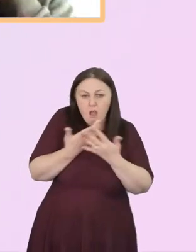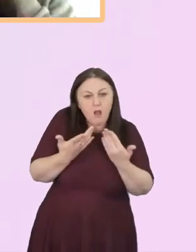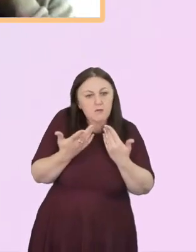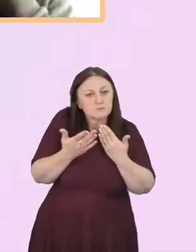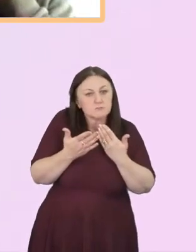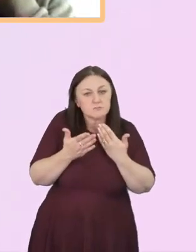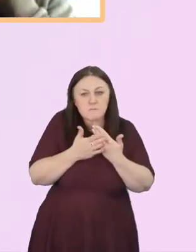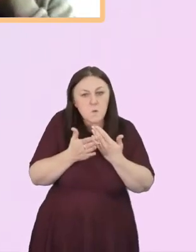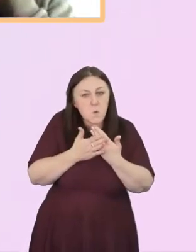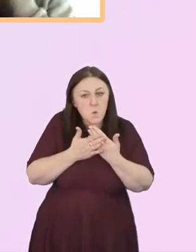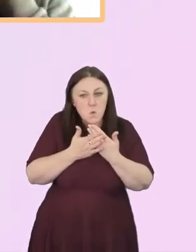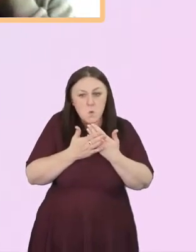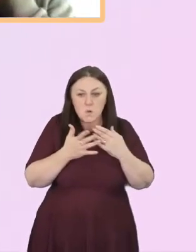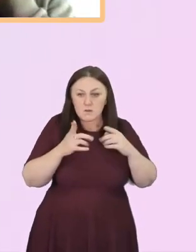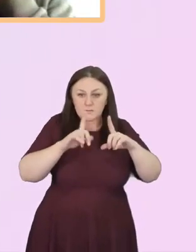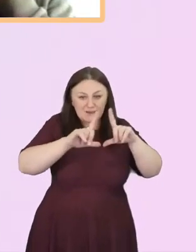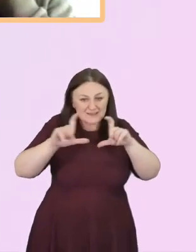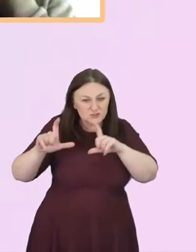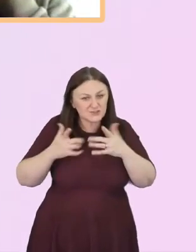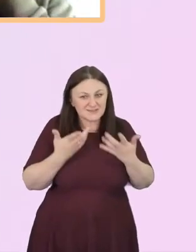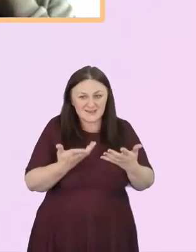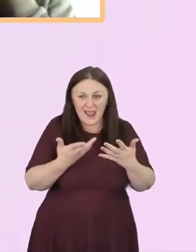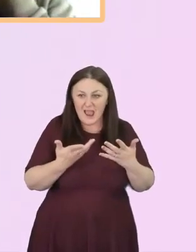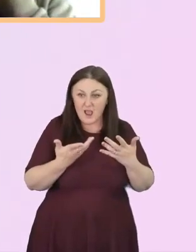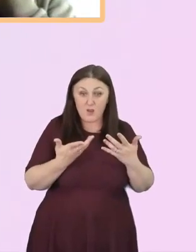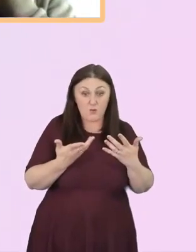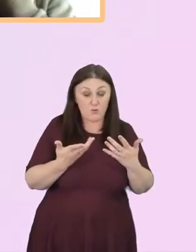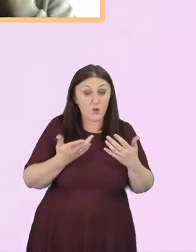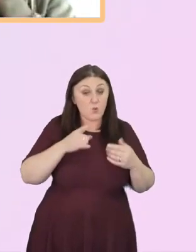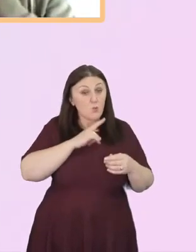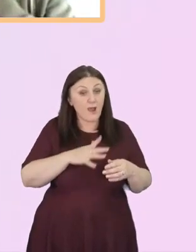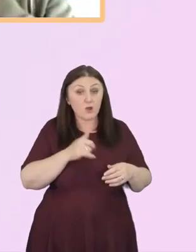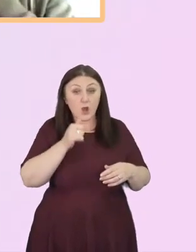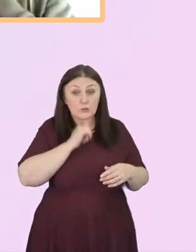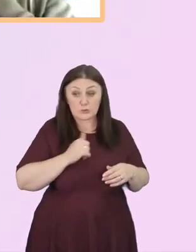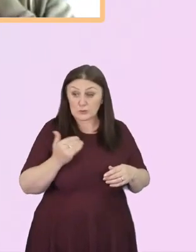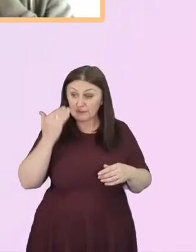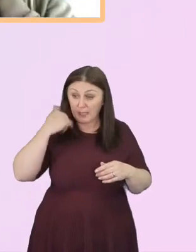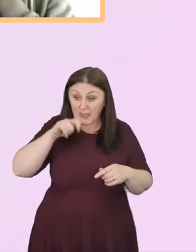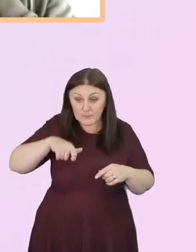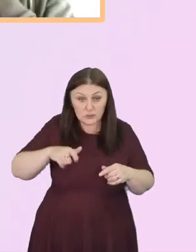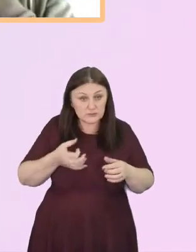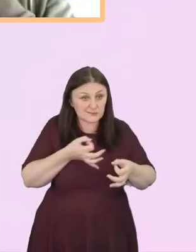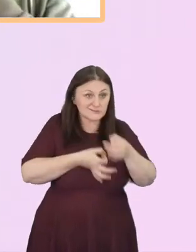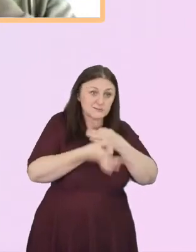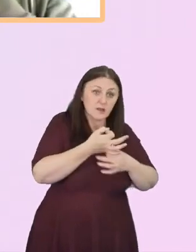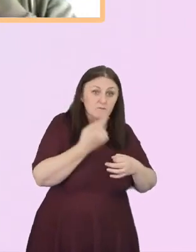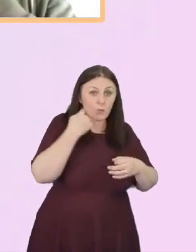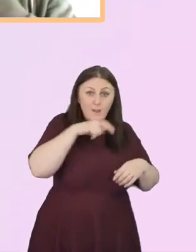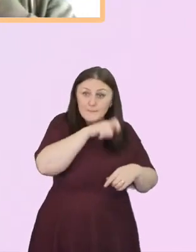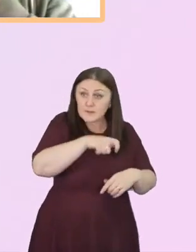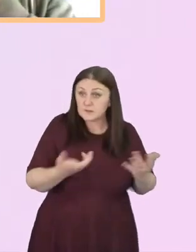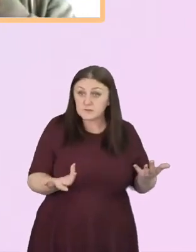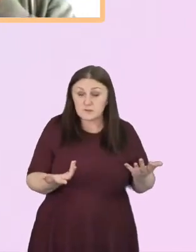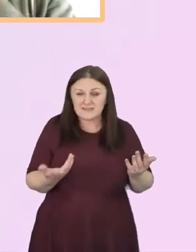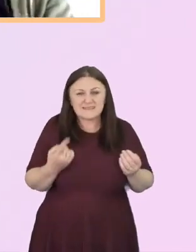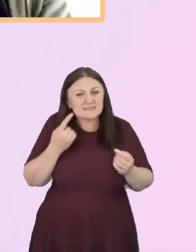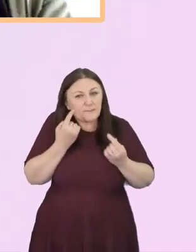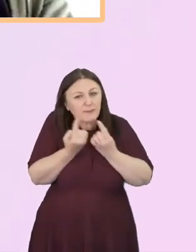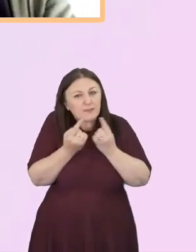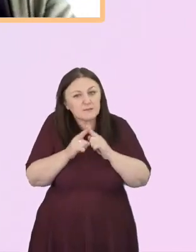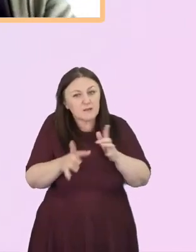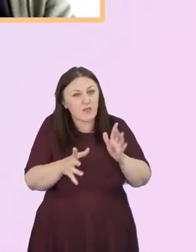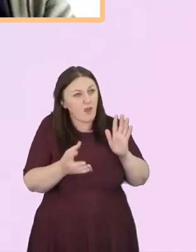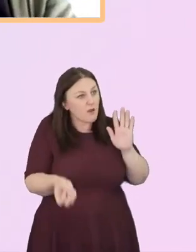choose a black person to tell a story rather than a white person? I mean, simple things like that as well can really, really make a difference.